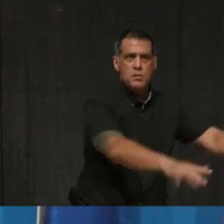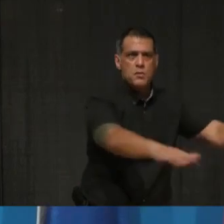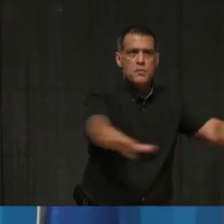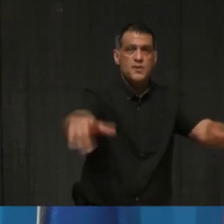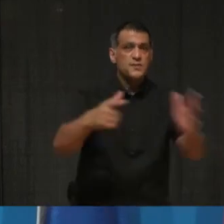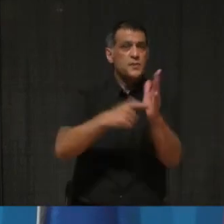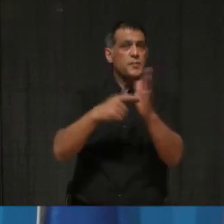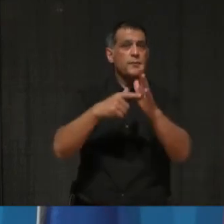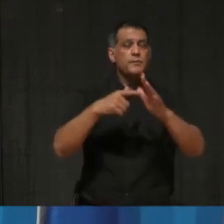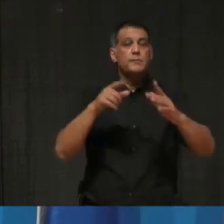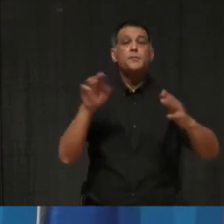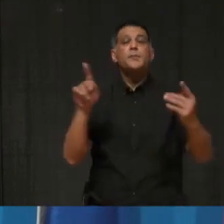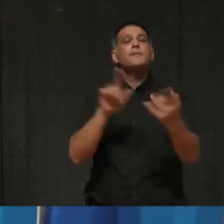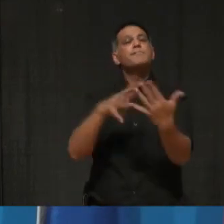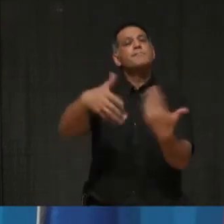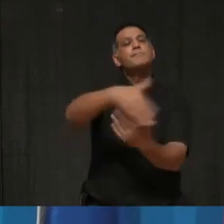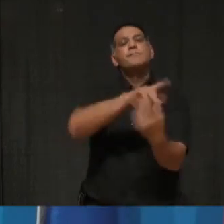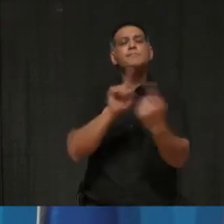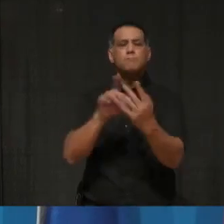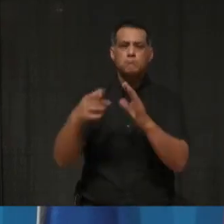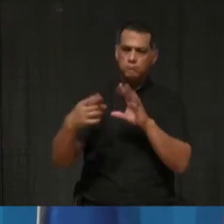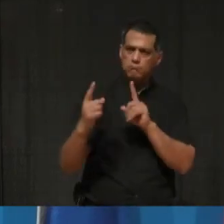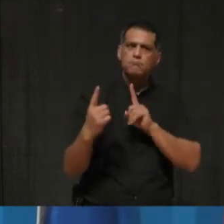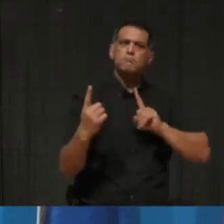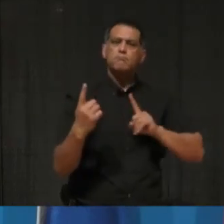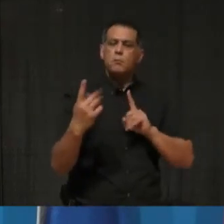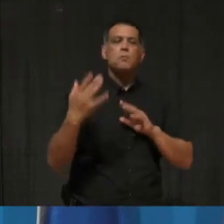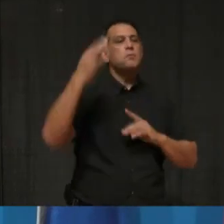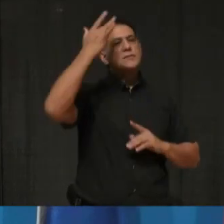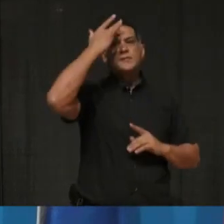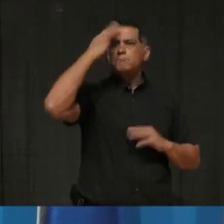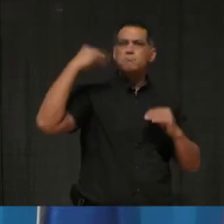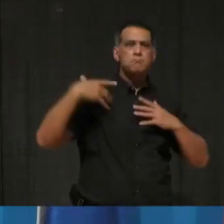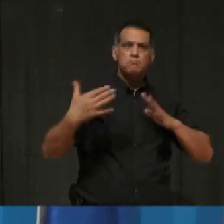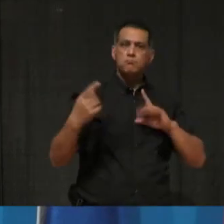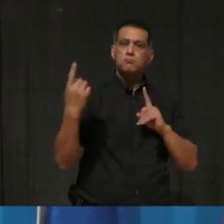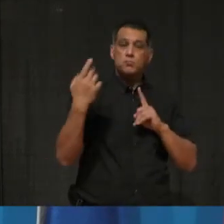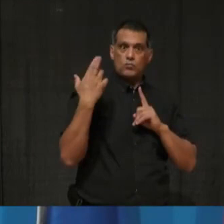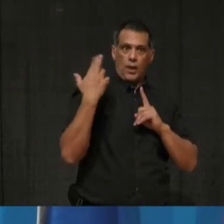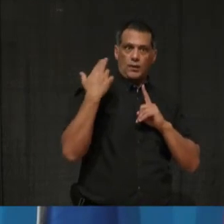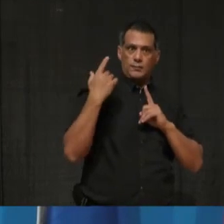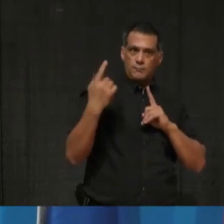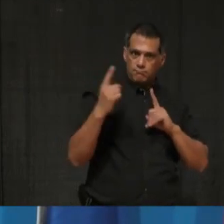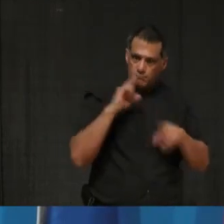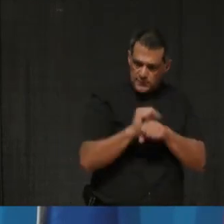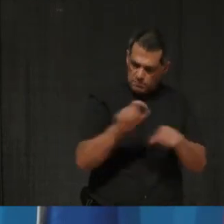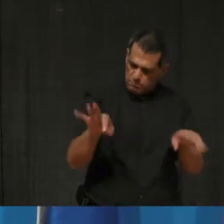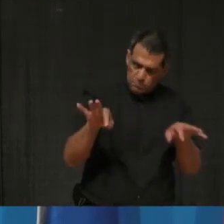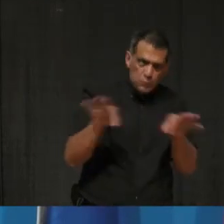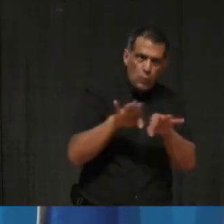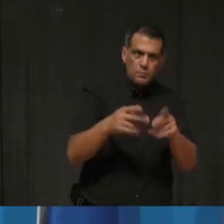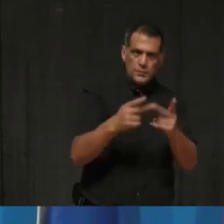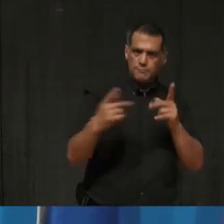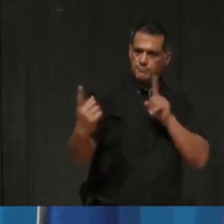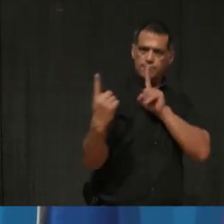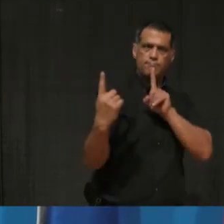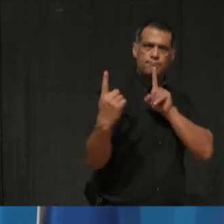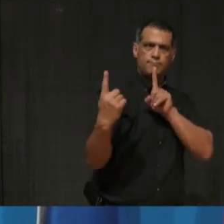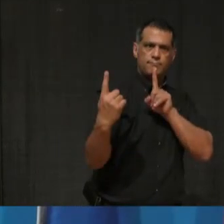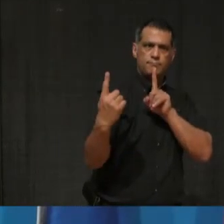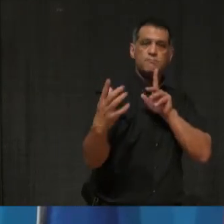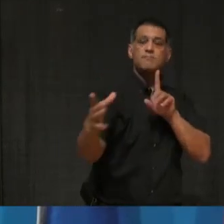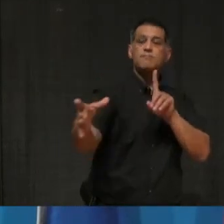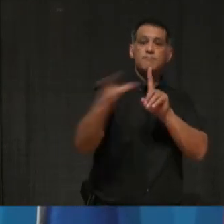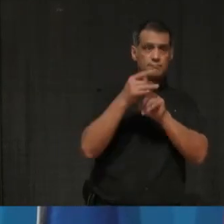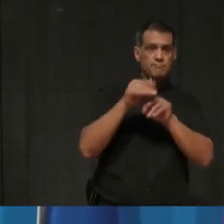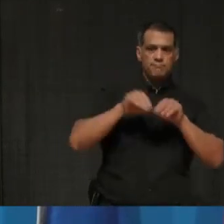to person asymptomatically, hence the masks and all the other pieces with source control. Um, so, uh, obviously in an outbreak, there are individuals who would, uh,